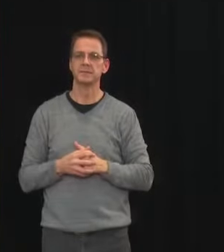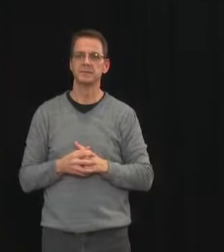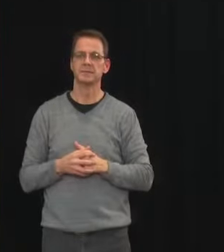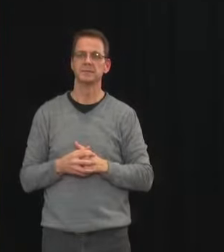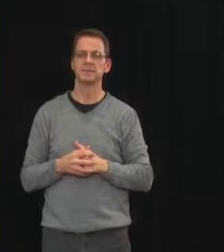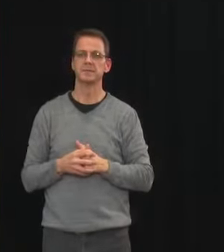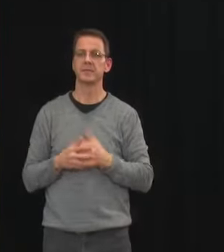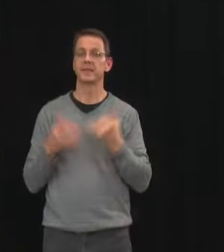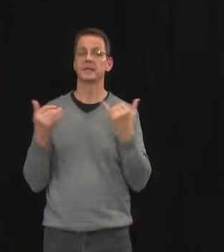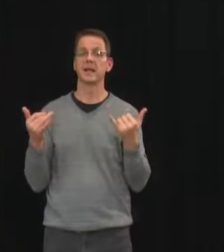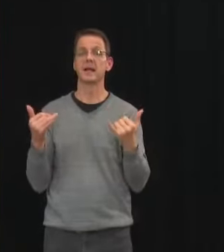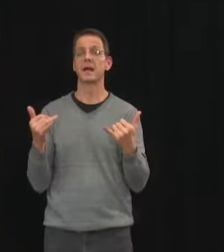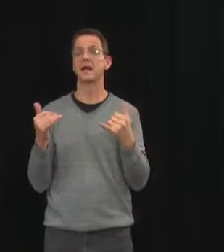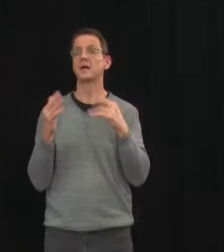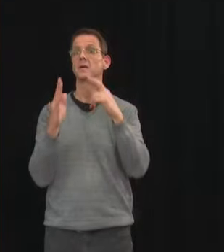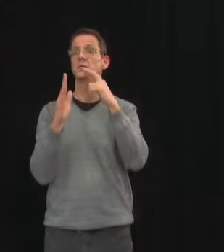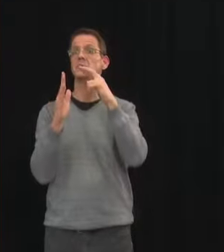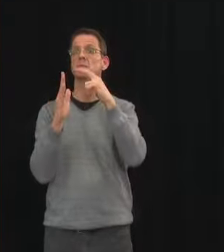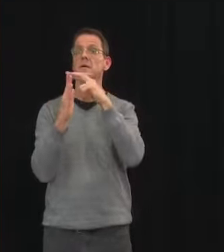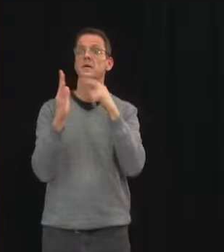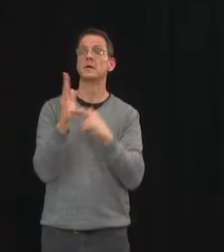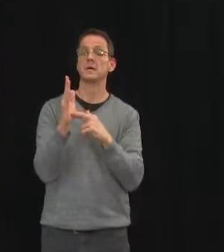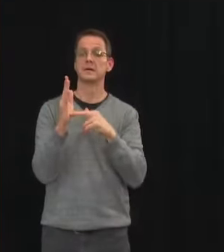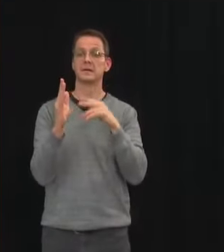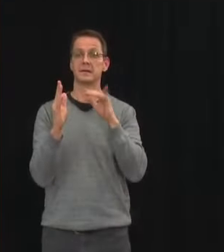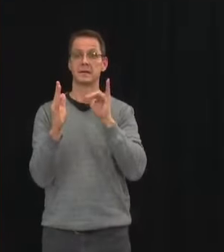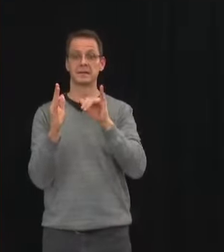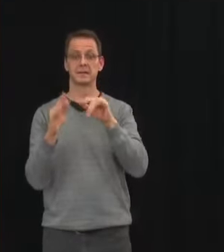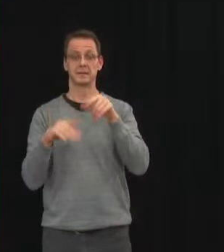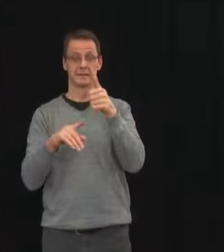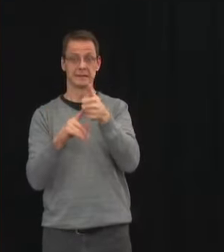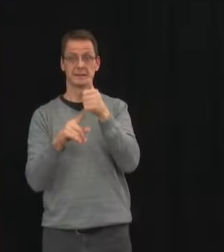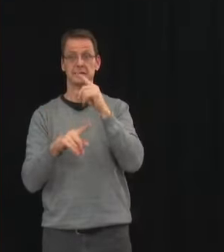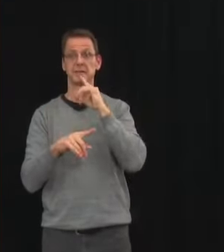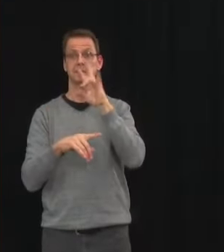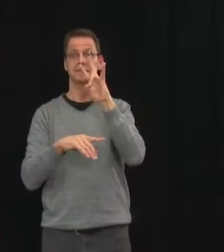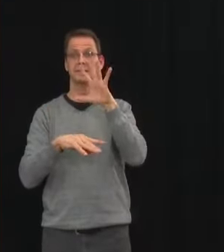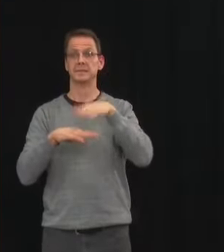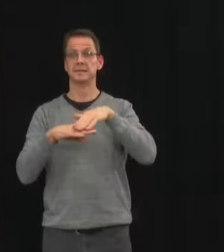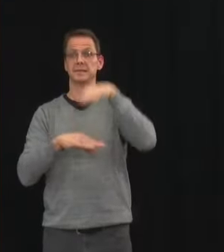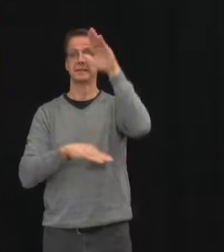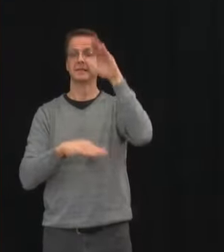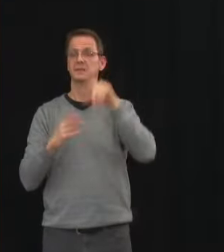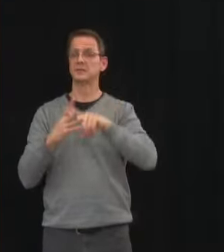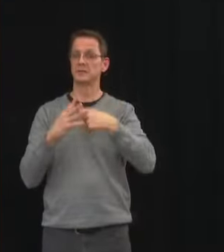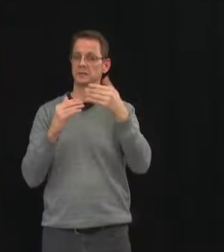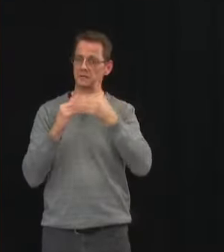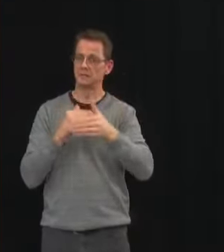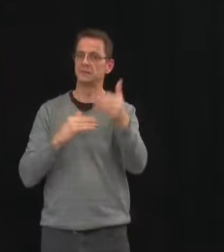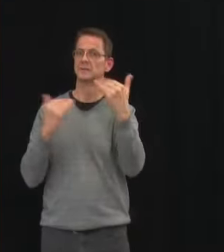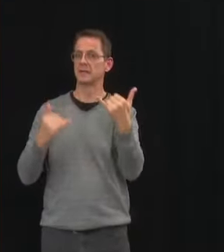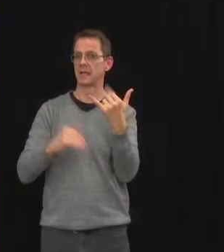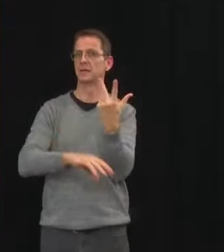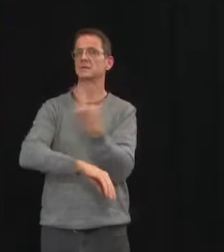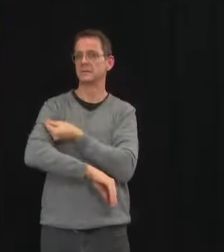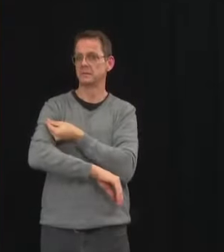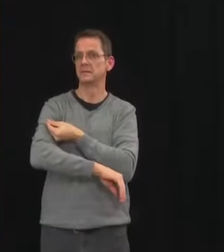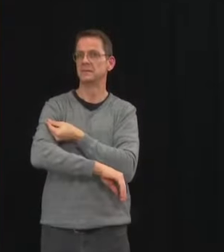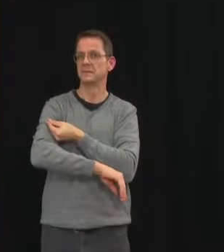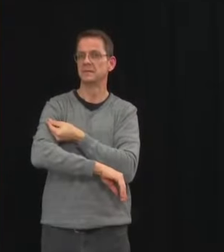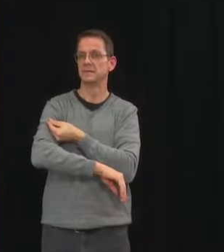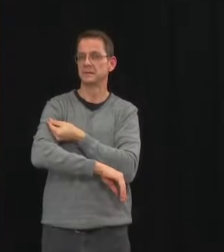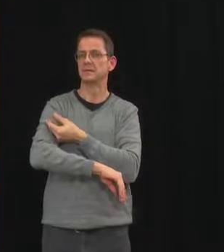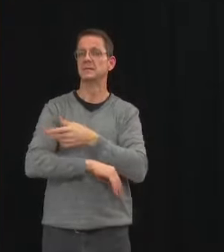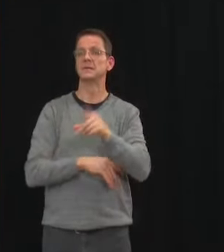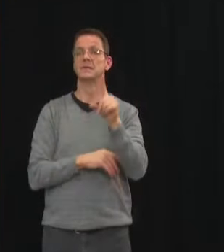-19 vaccine. In just over five days, Alberta has provided a first dose to upwards of 31,000 eligible